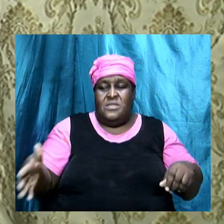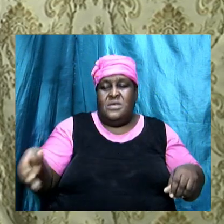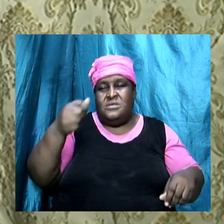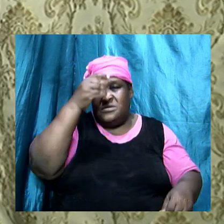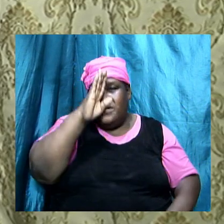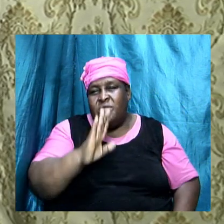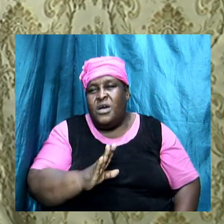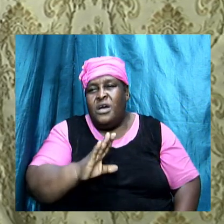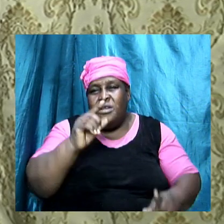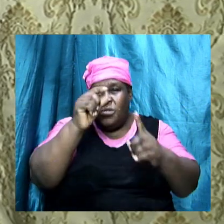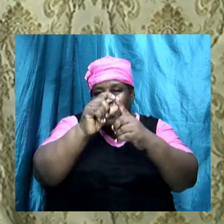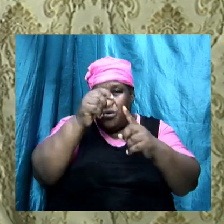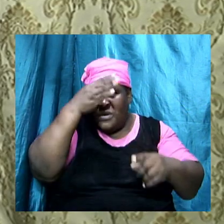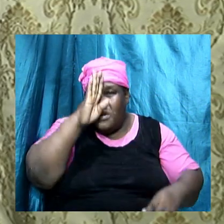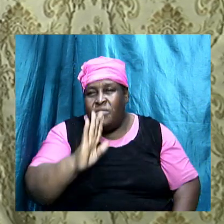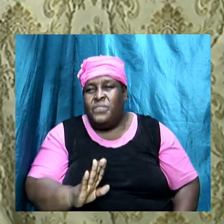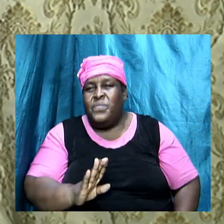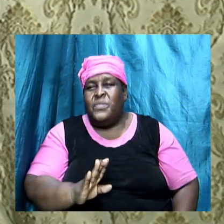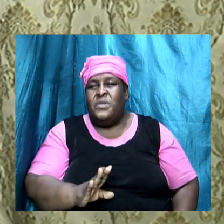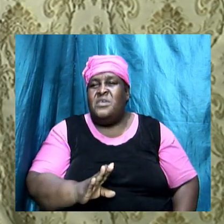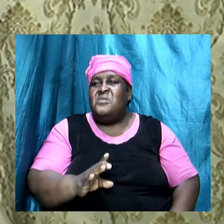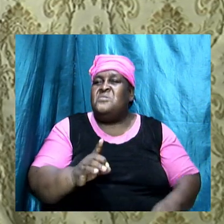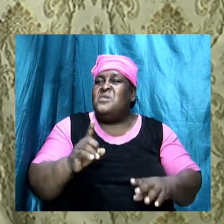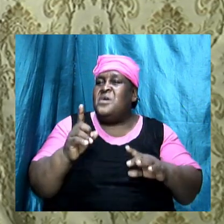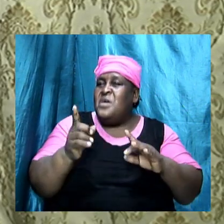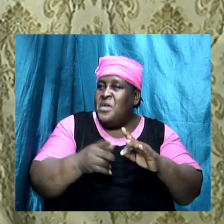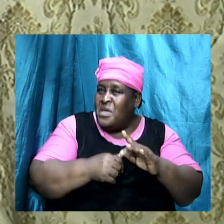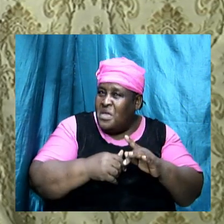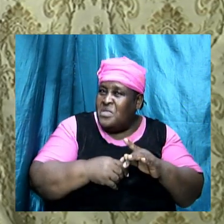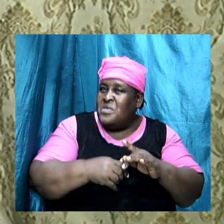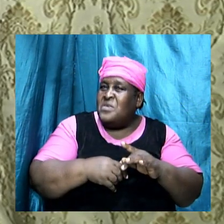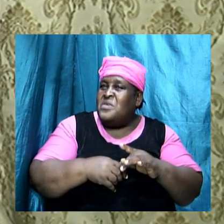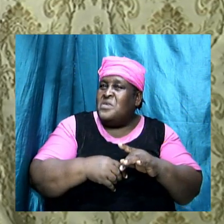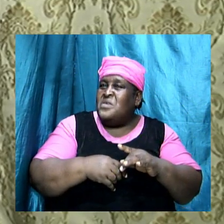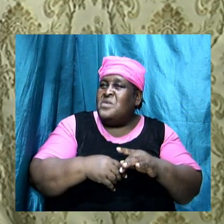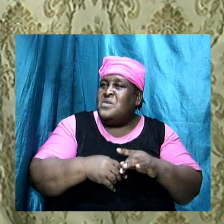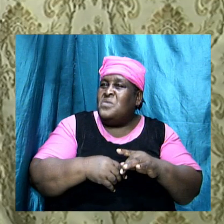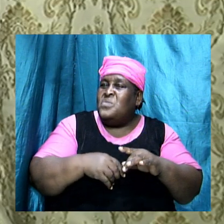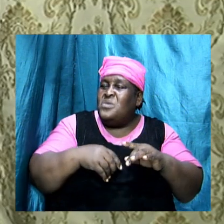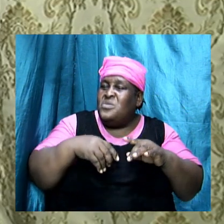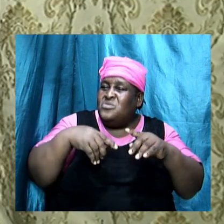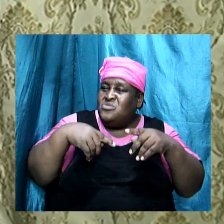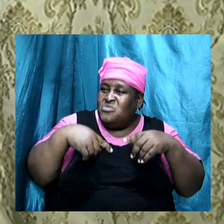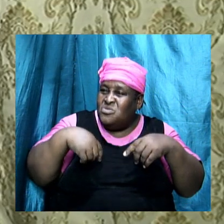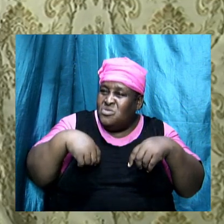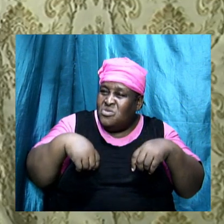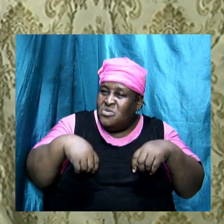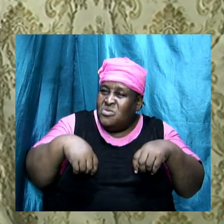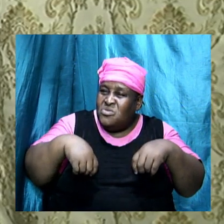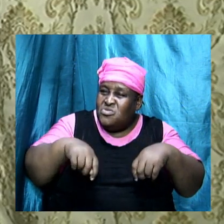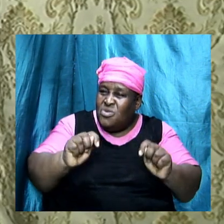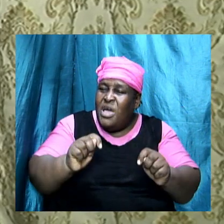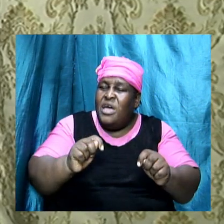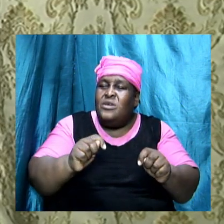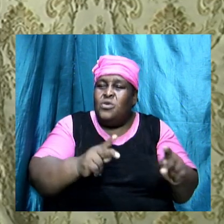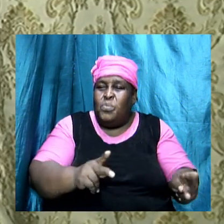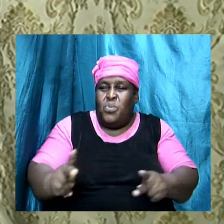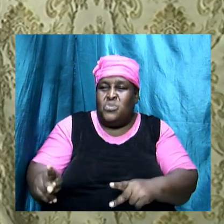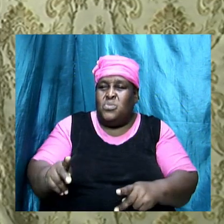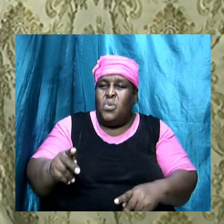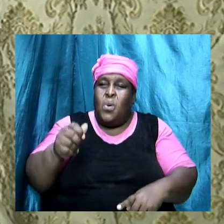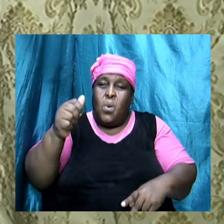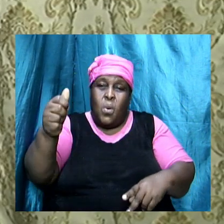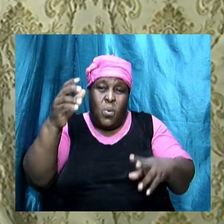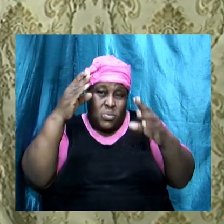of God and the word of God, and then he will substitute his own teachings in there. And